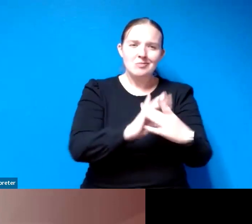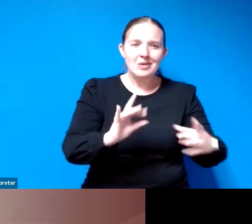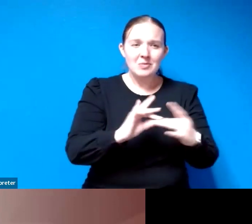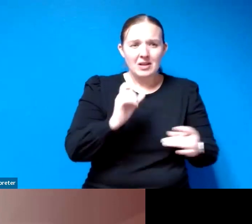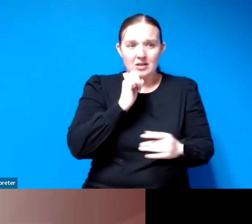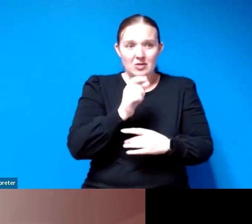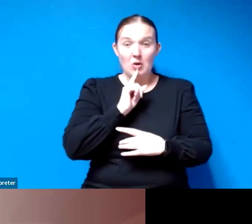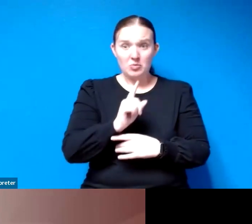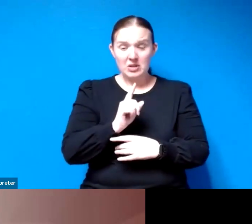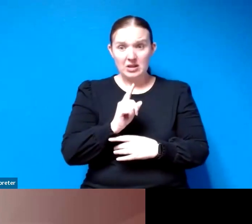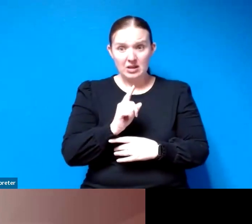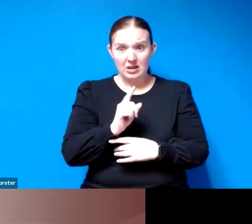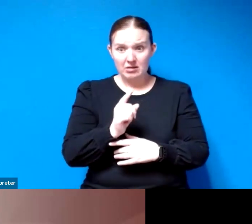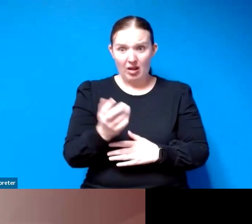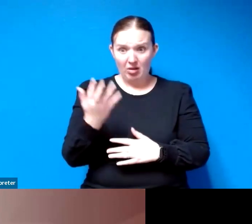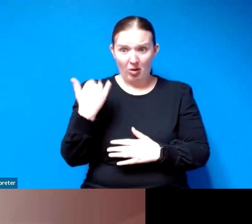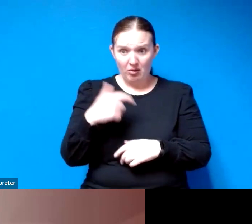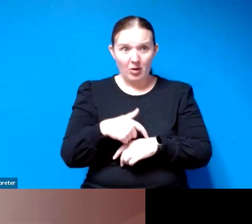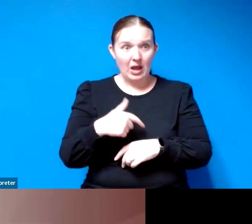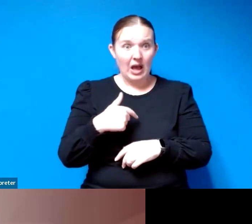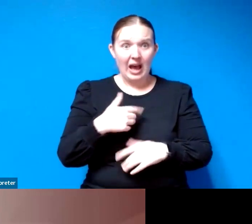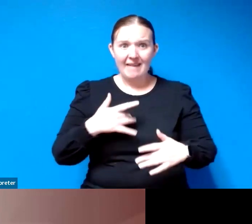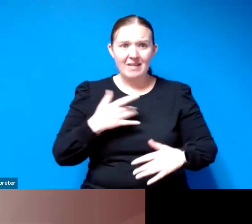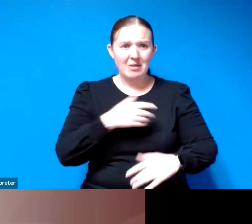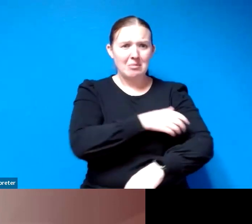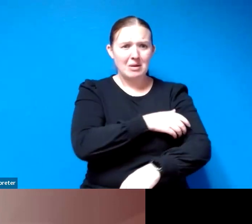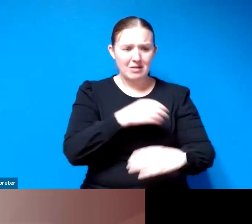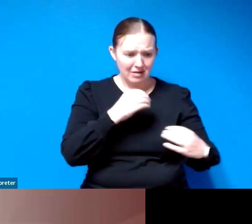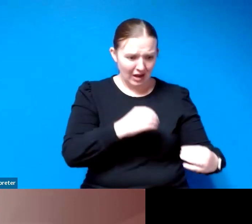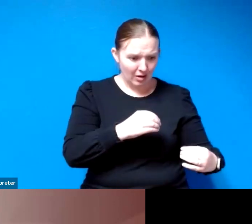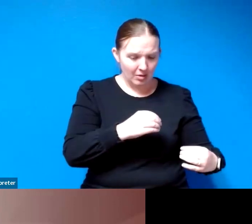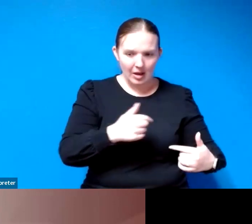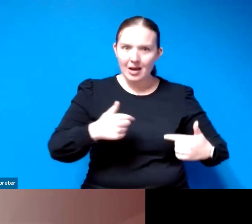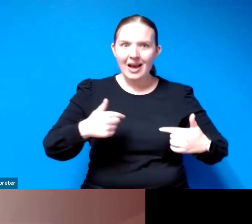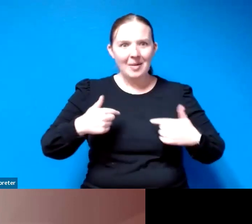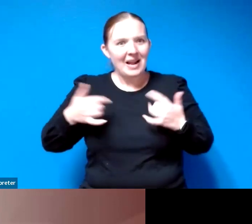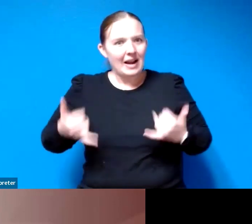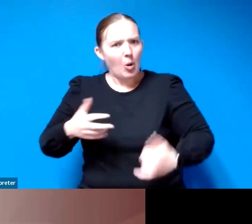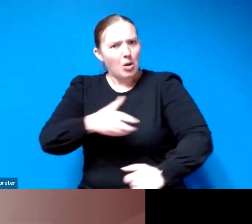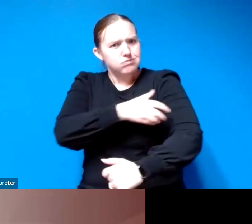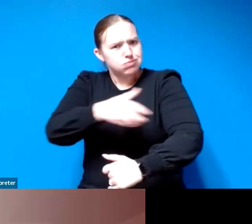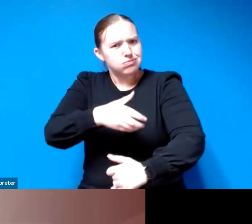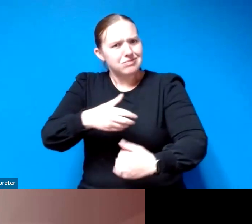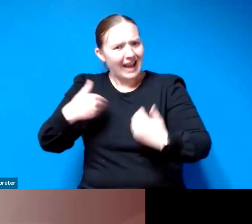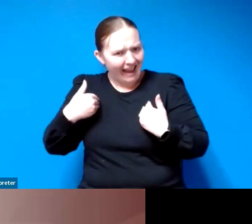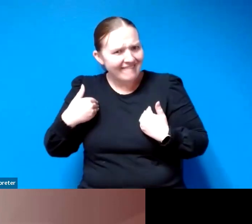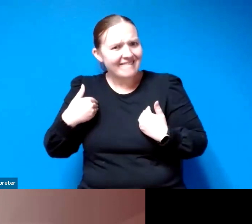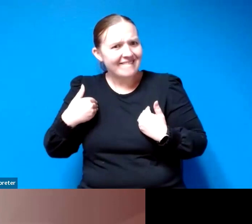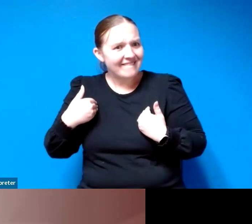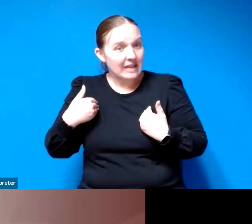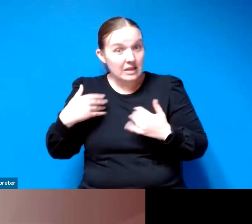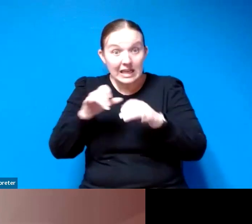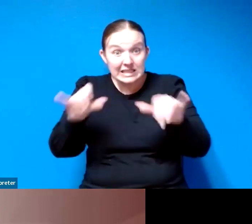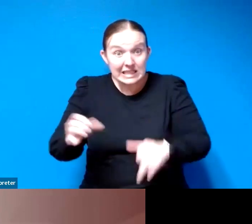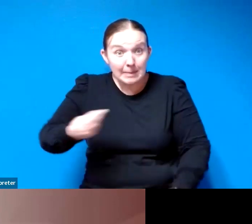really that long ago i was powerless and now i'm powerful and it's not because the system has given me the